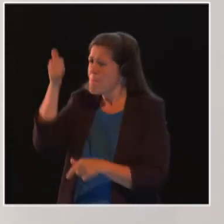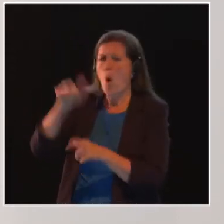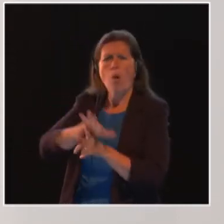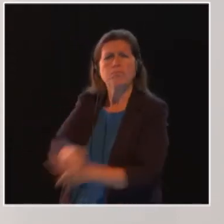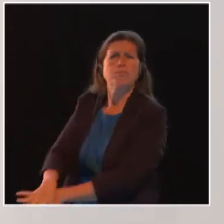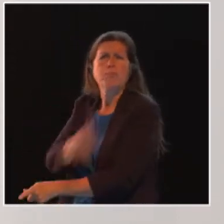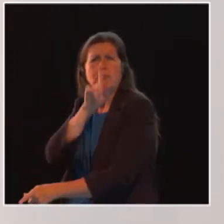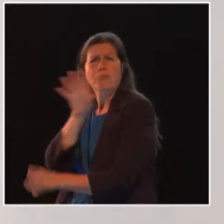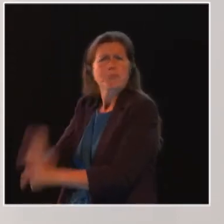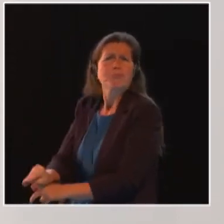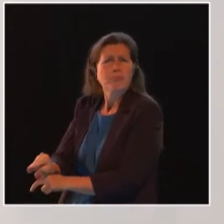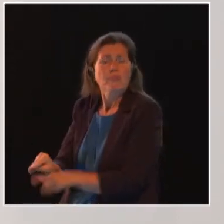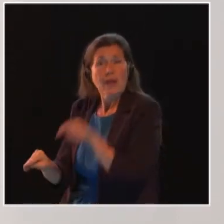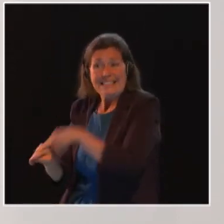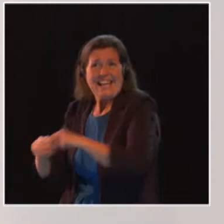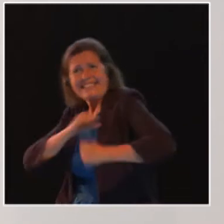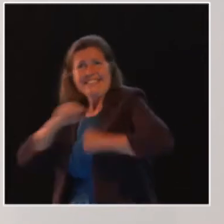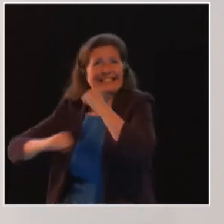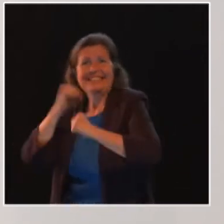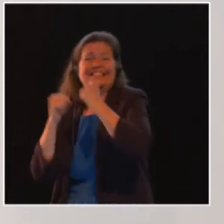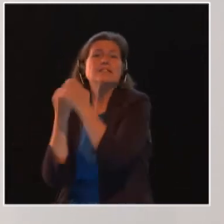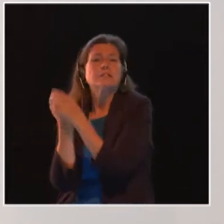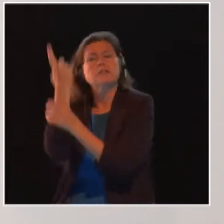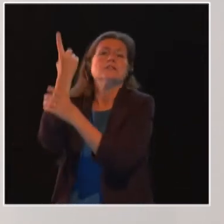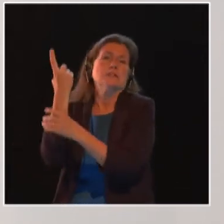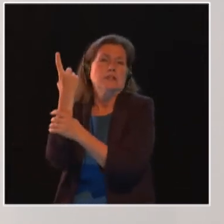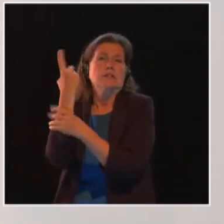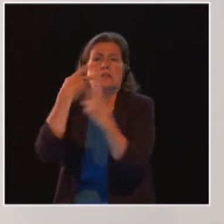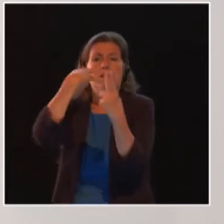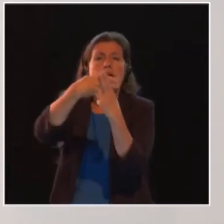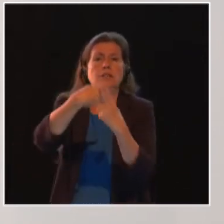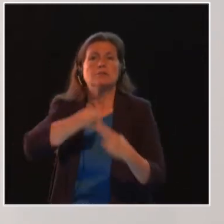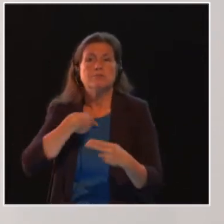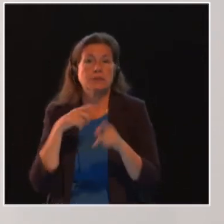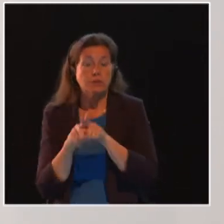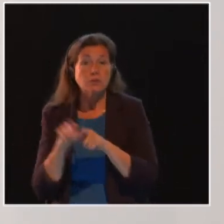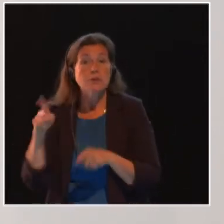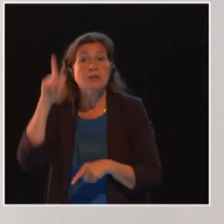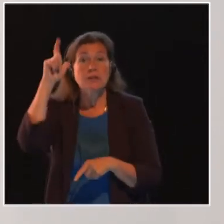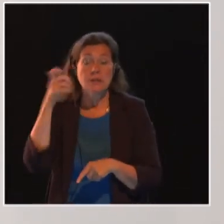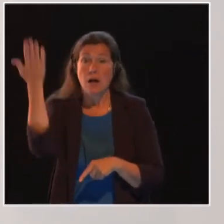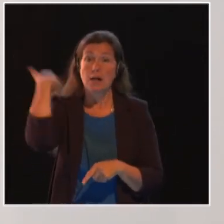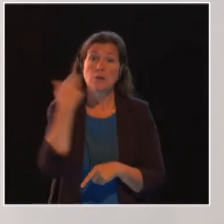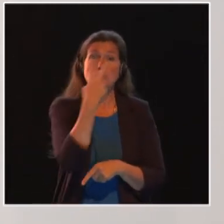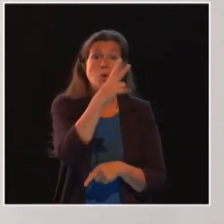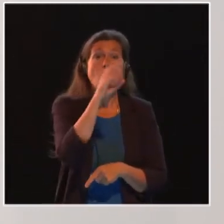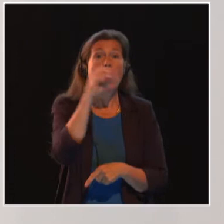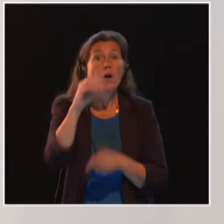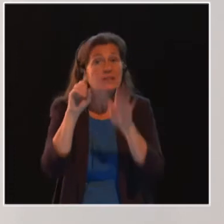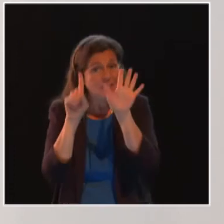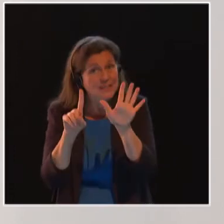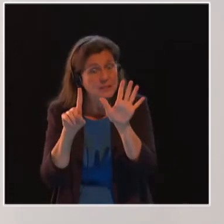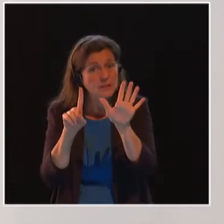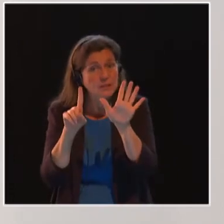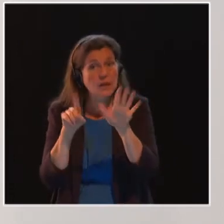And it's not a phenomenon that started when the hashtag trended. Me Too started in 2006, and it was